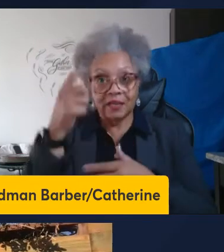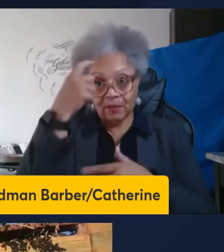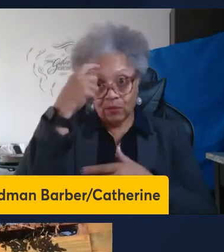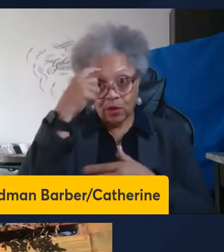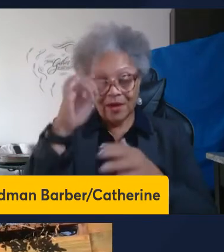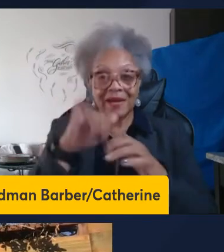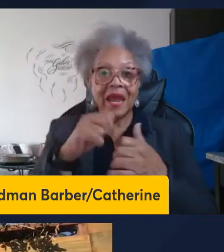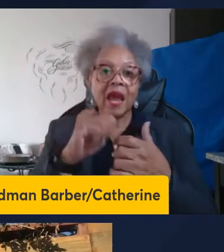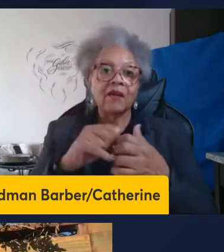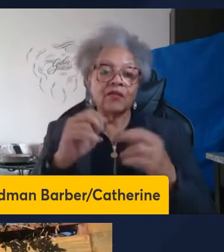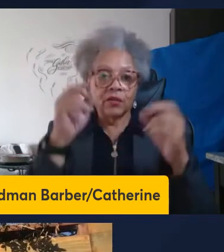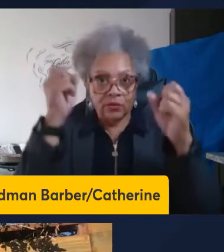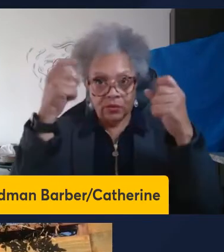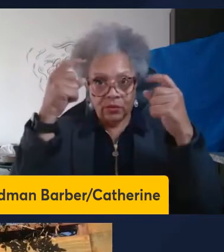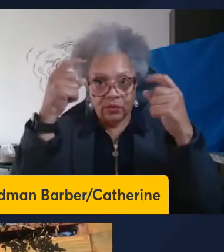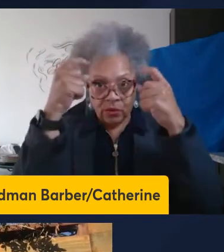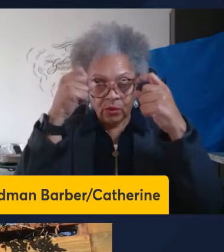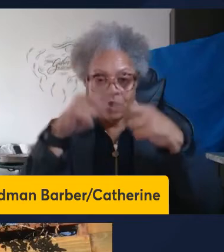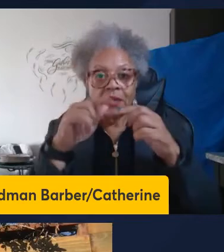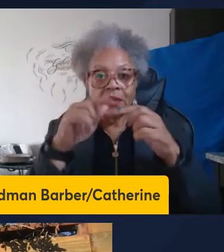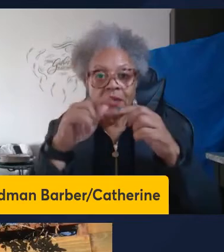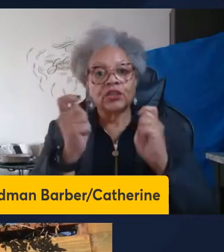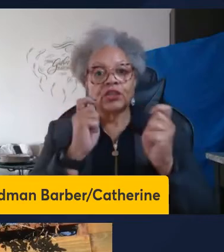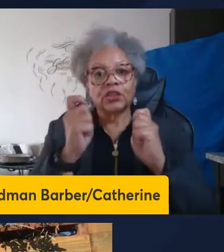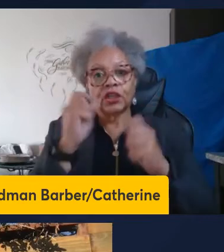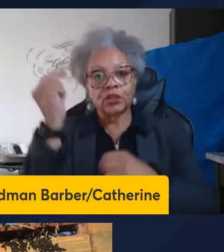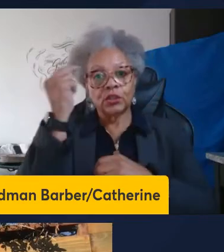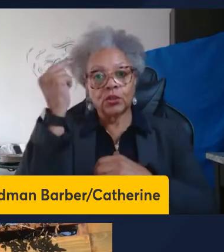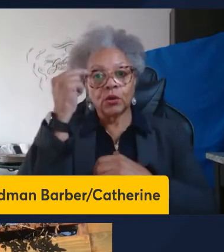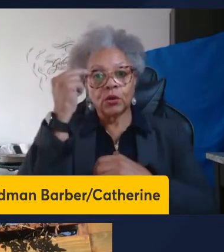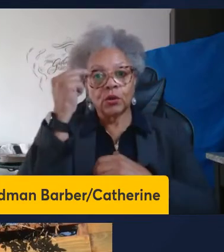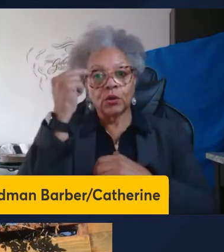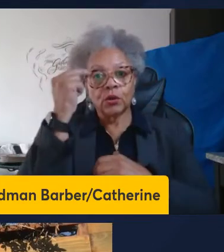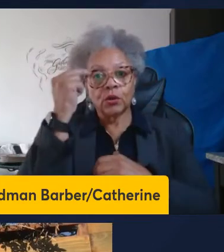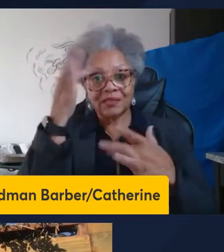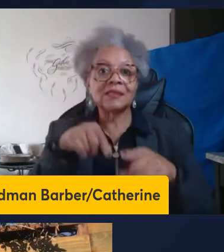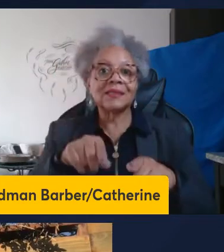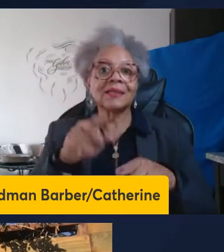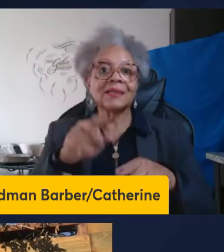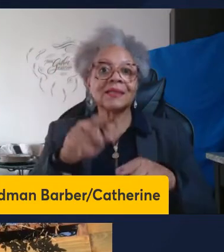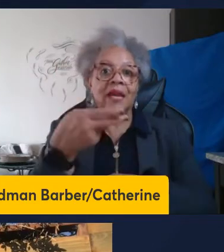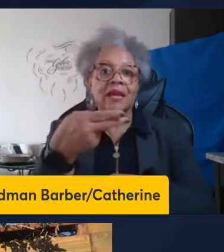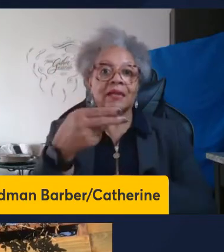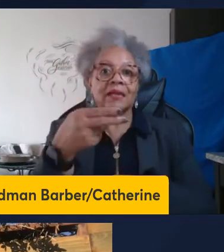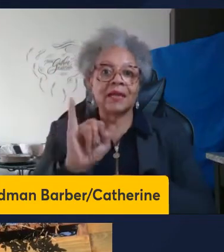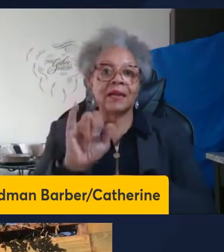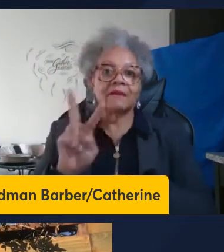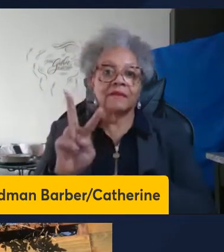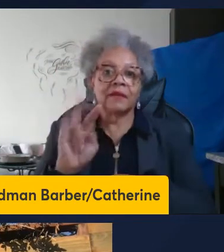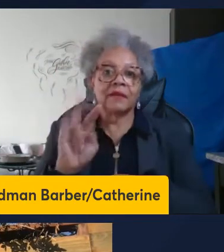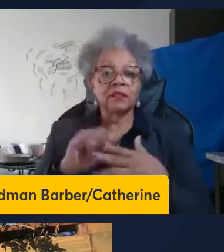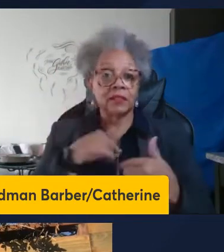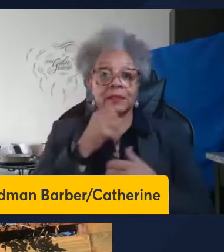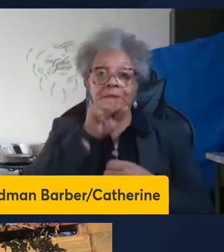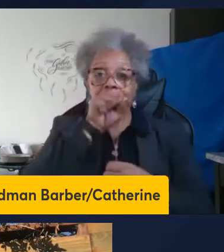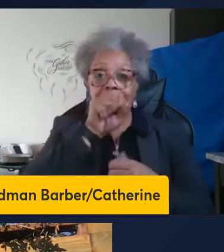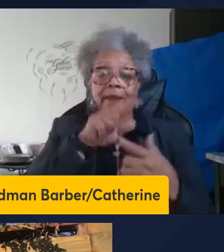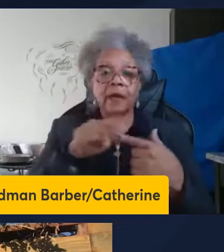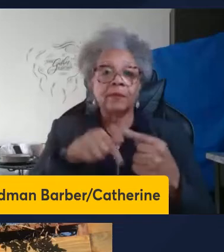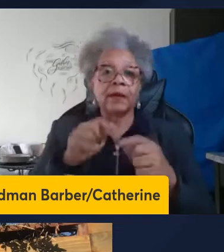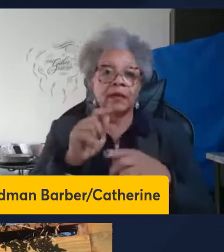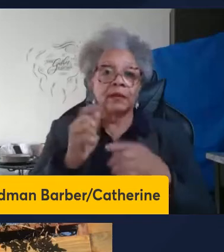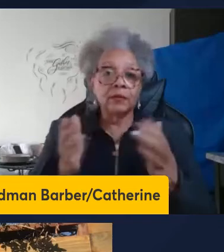the immune response shapes neurologic disease during HIV. Diona is passionate about encouraging trainees from